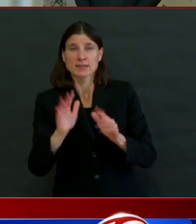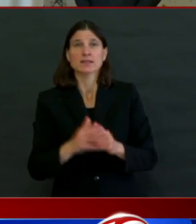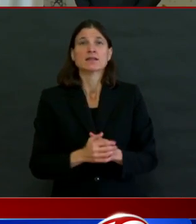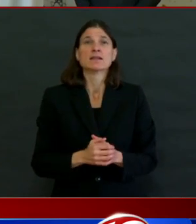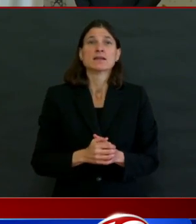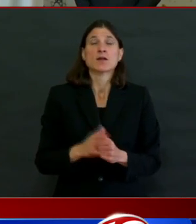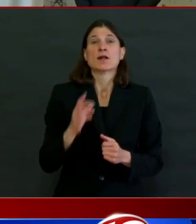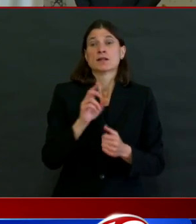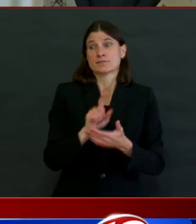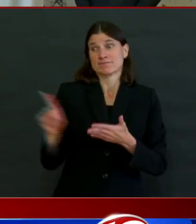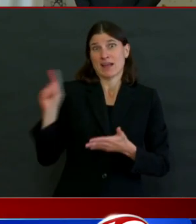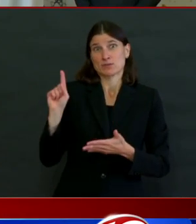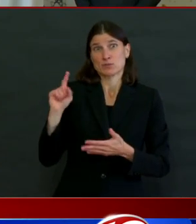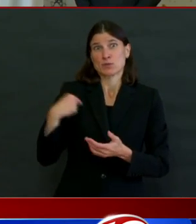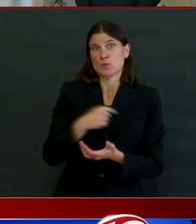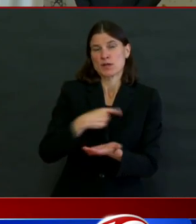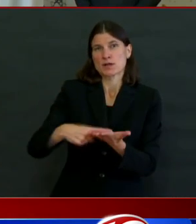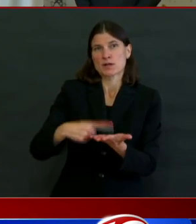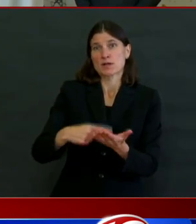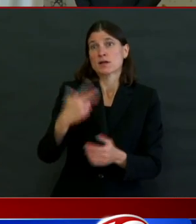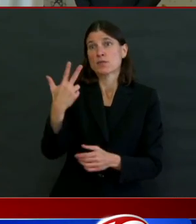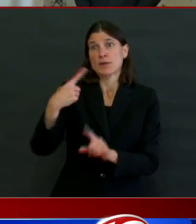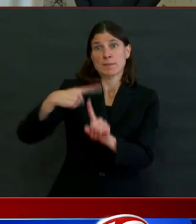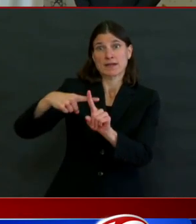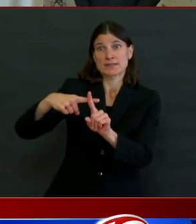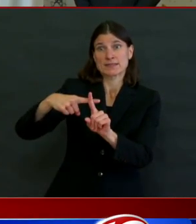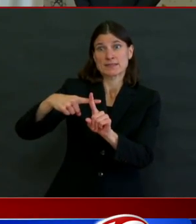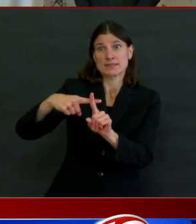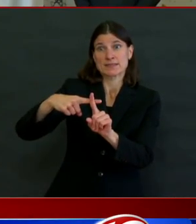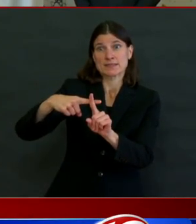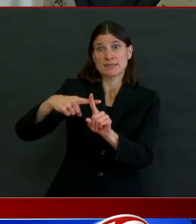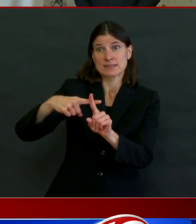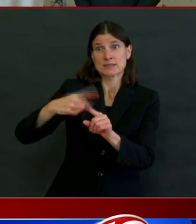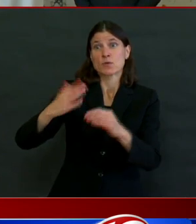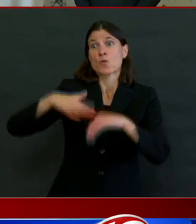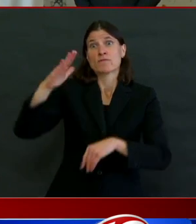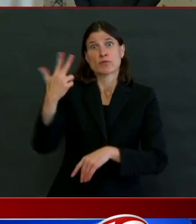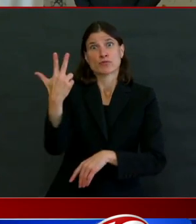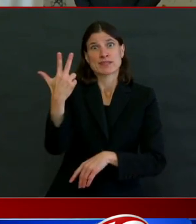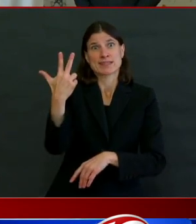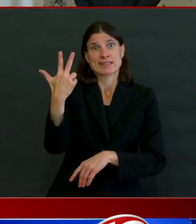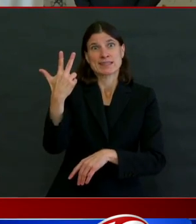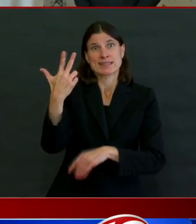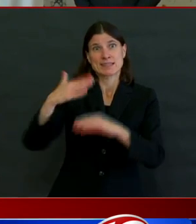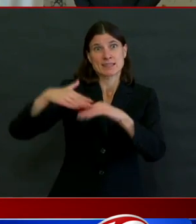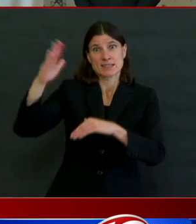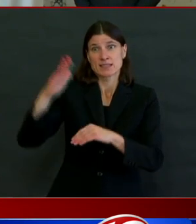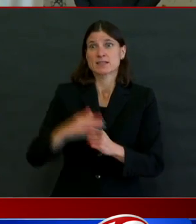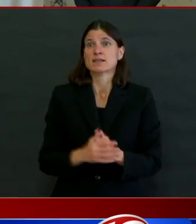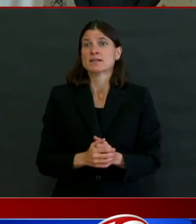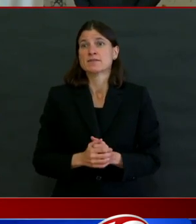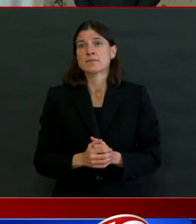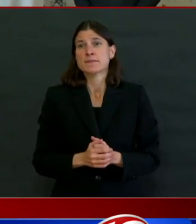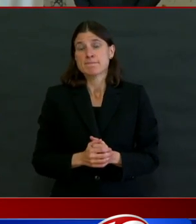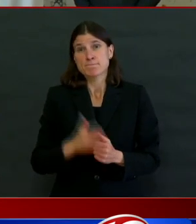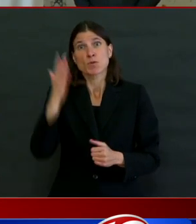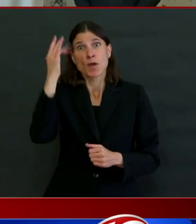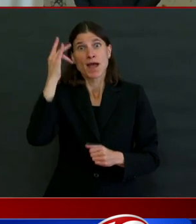So, what's the point of this for the average person listening at home? Keep doing what you're doing, it is working.